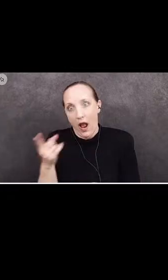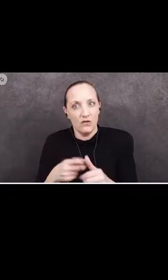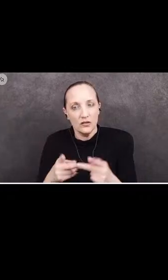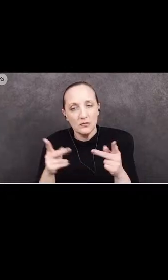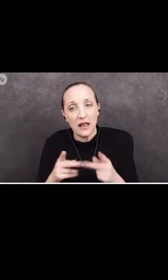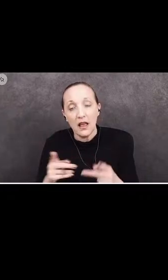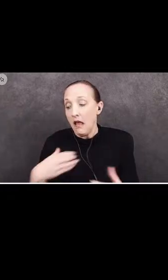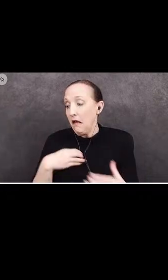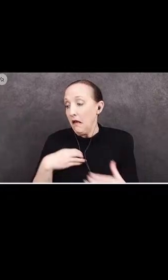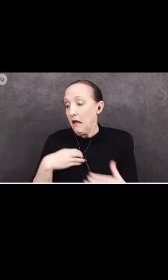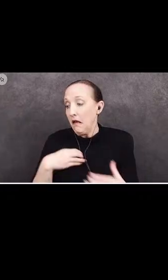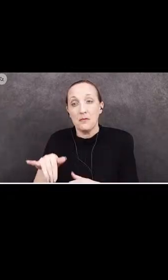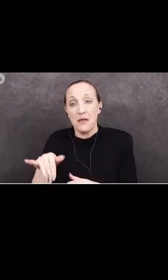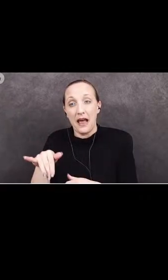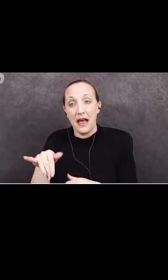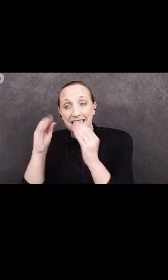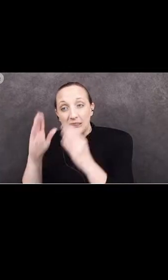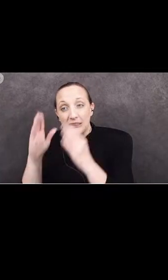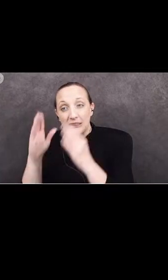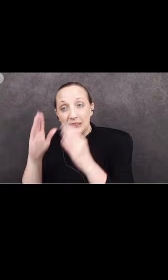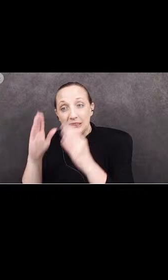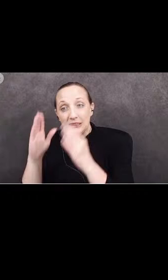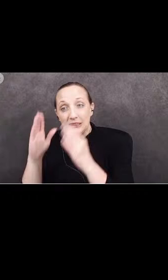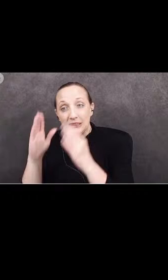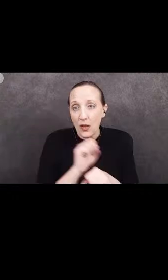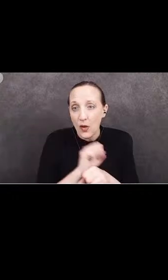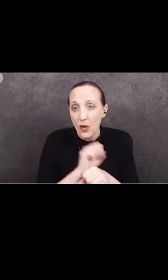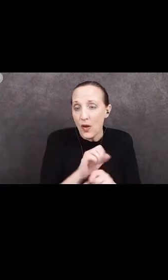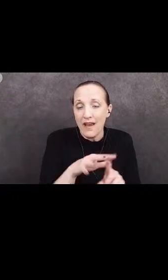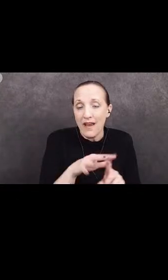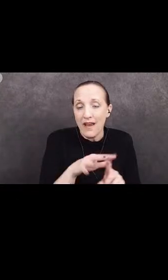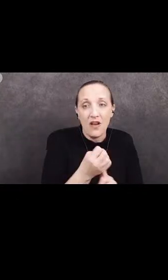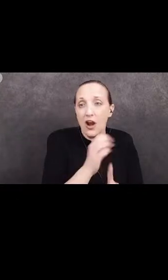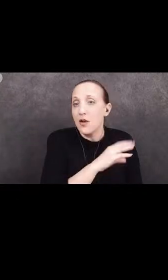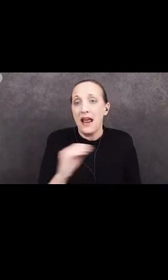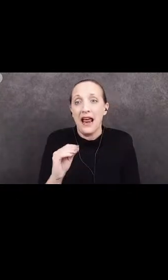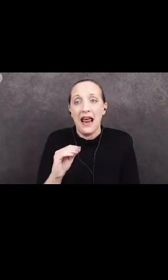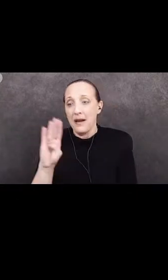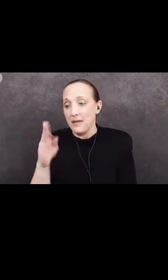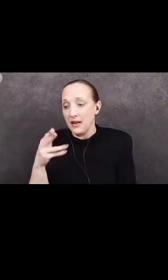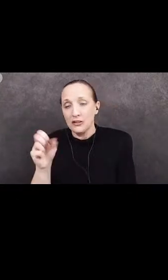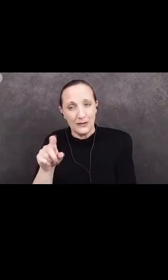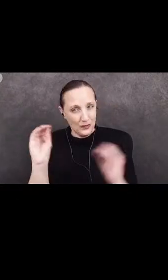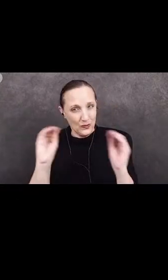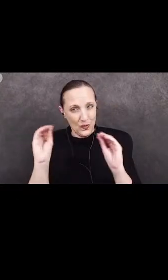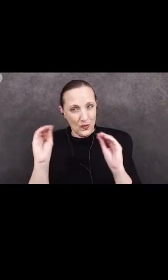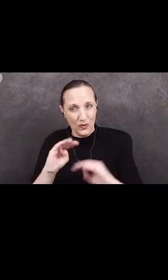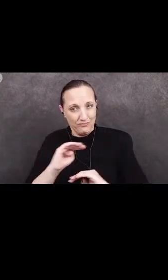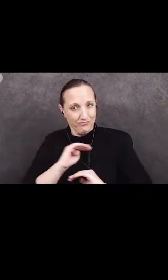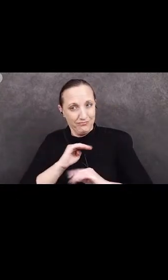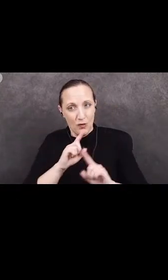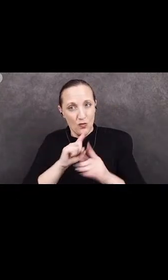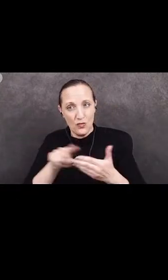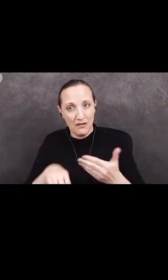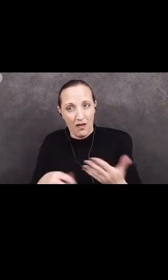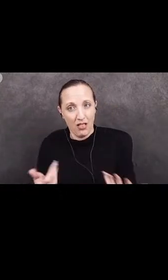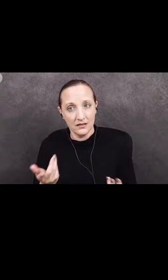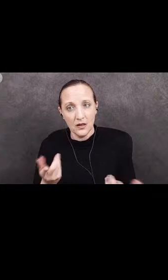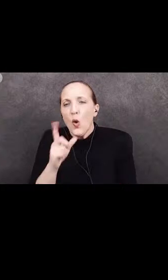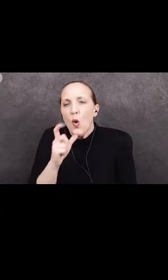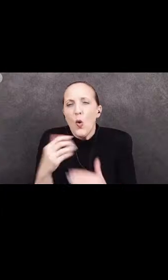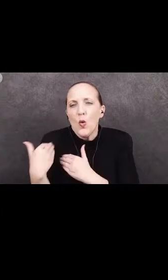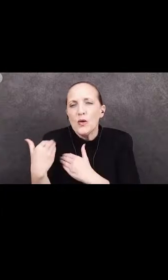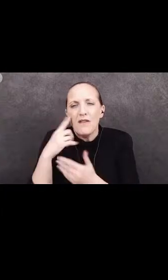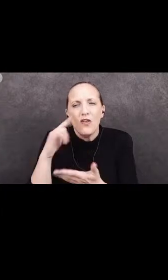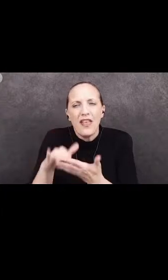filed by teachers about the unhealthy work environment and BHS are not being satisfactorily resolved. Who is responsible for this? Who